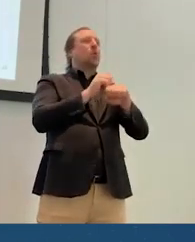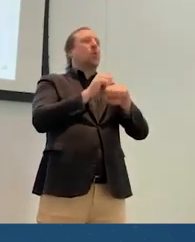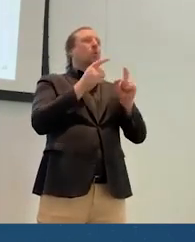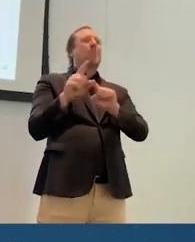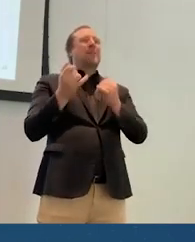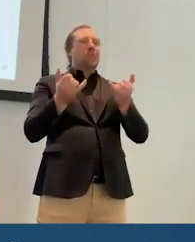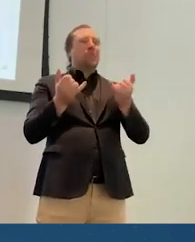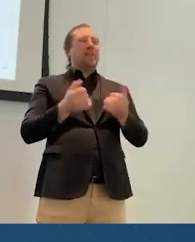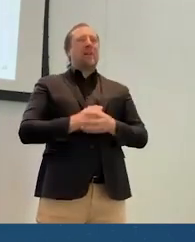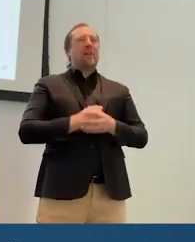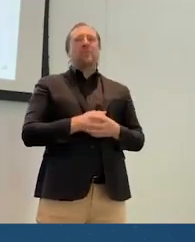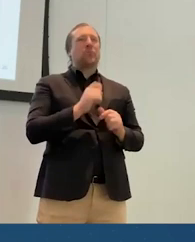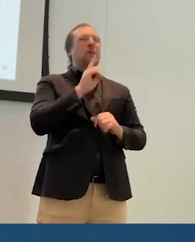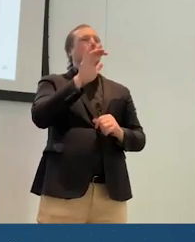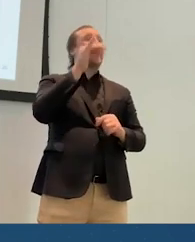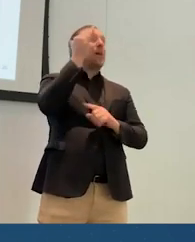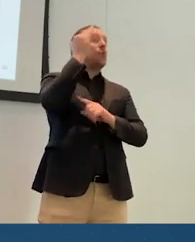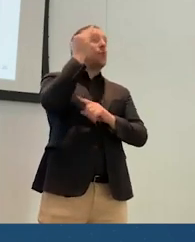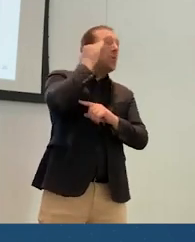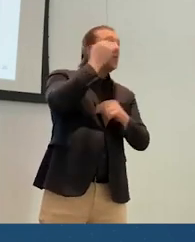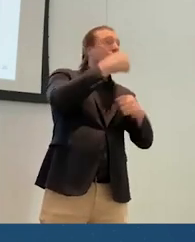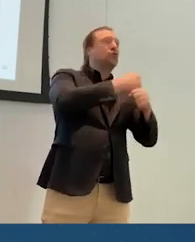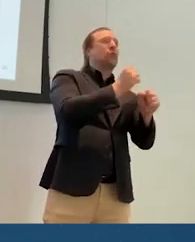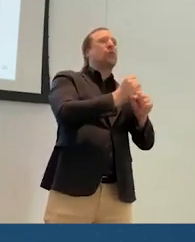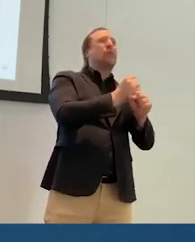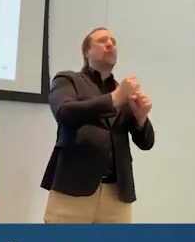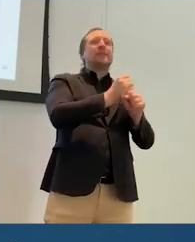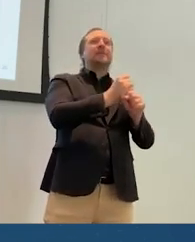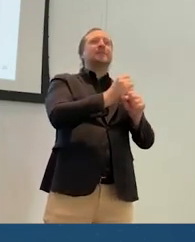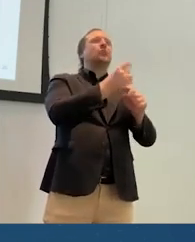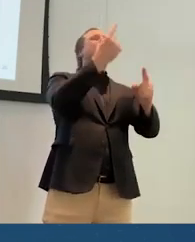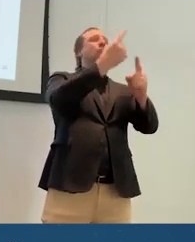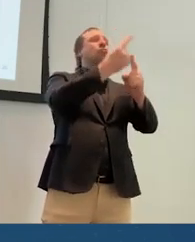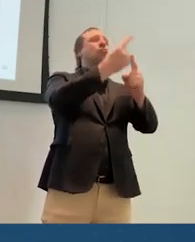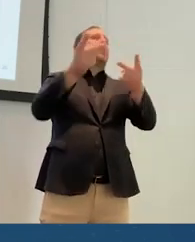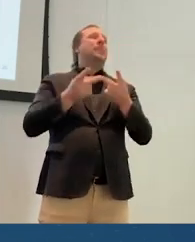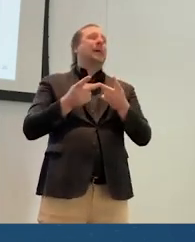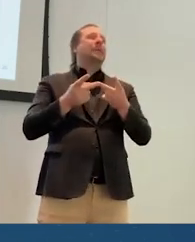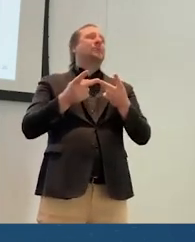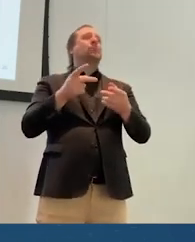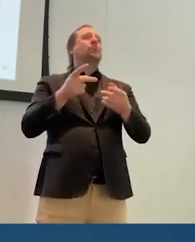now, and make sure that the knowledge that's being generated is getting into the places it can do some good.